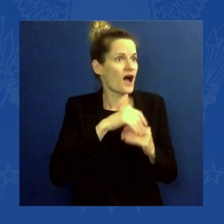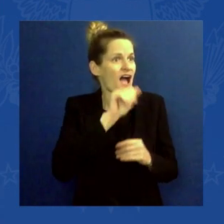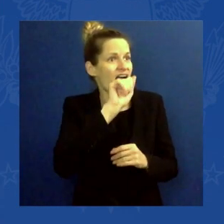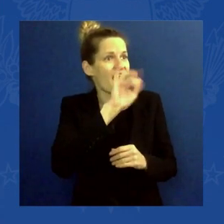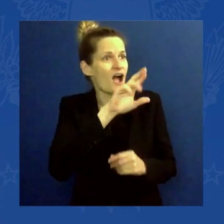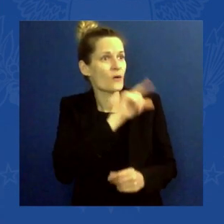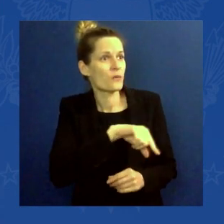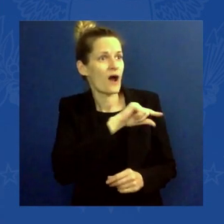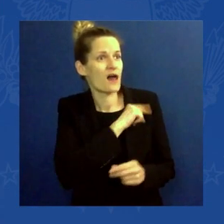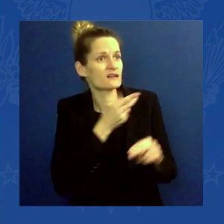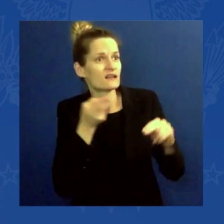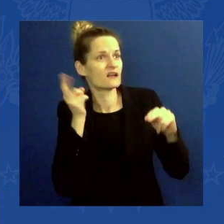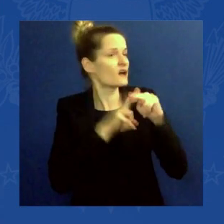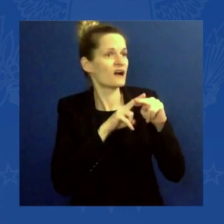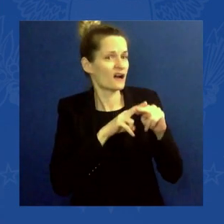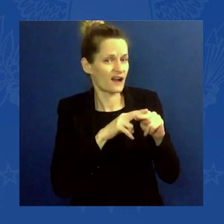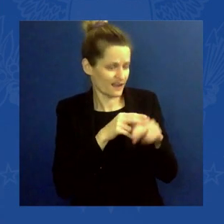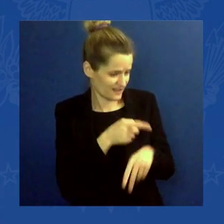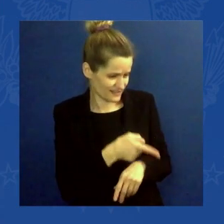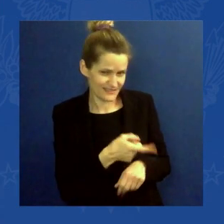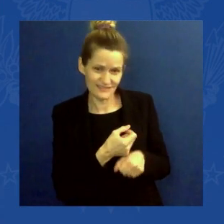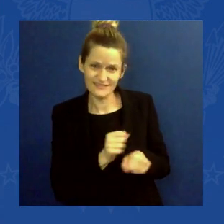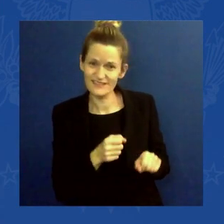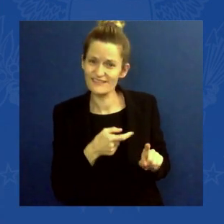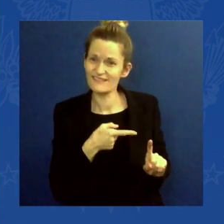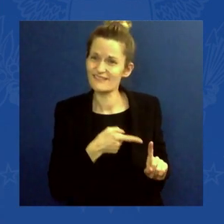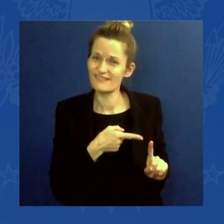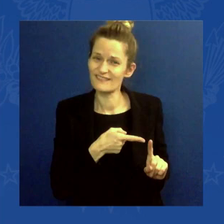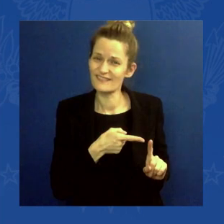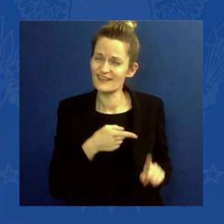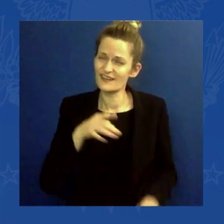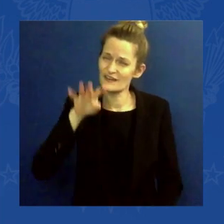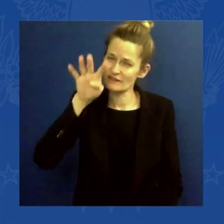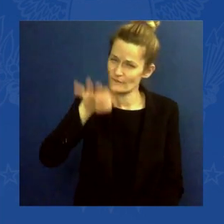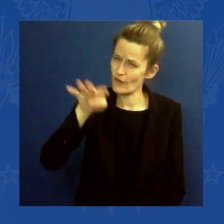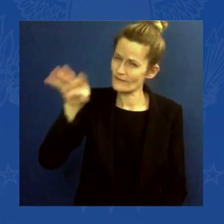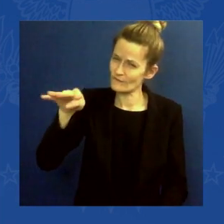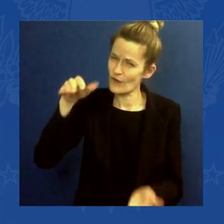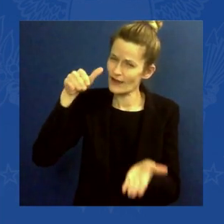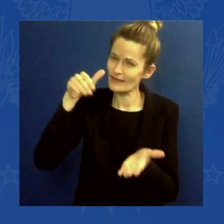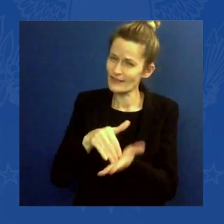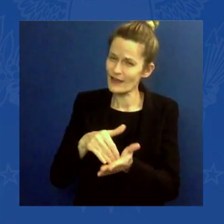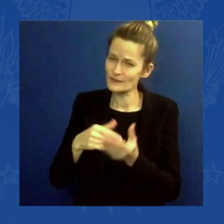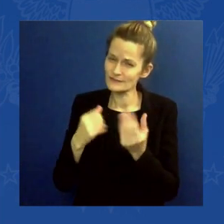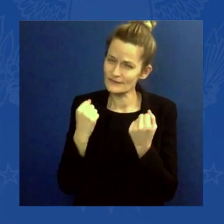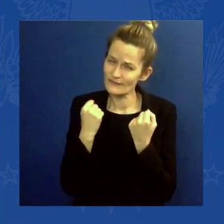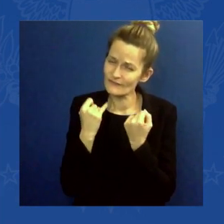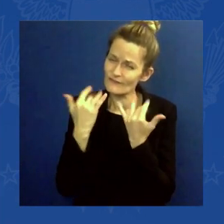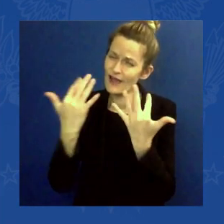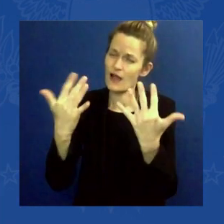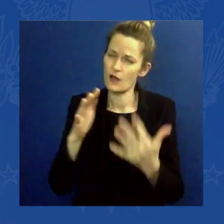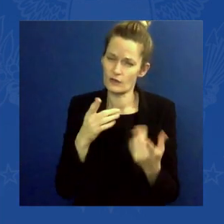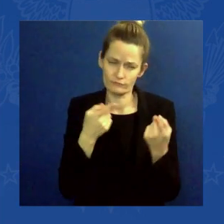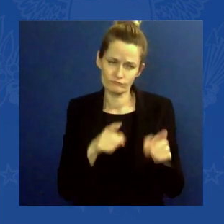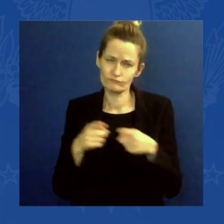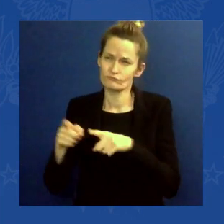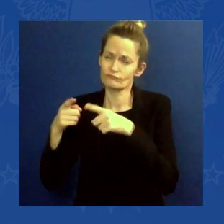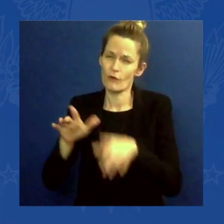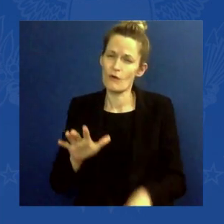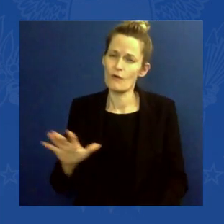,000 wildfires have burned nearly 5,300,000 acres,